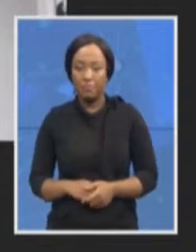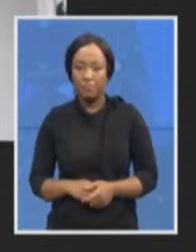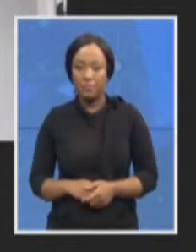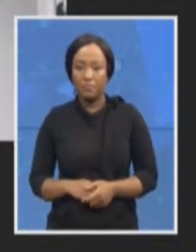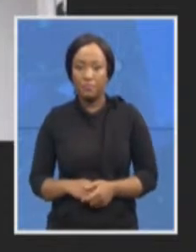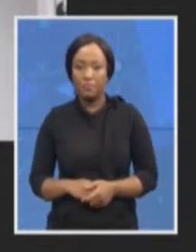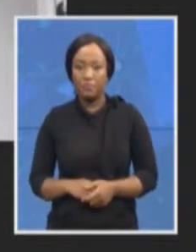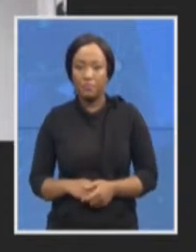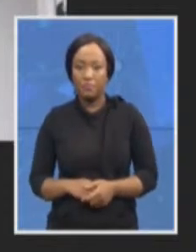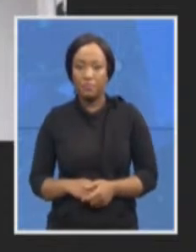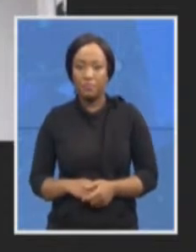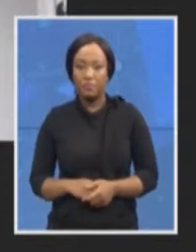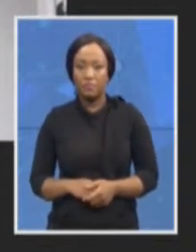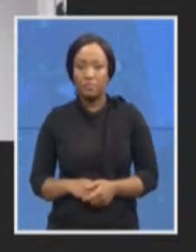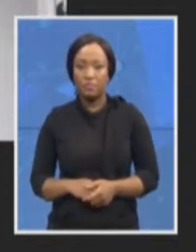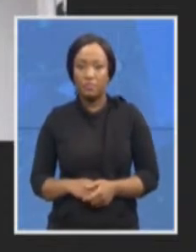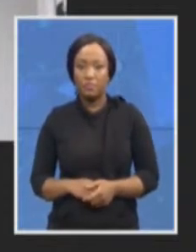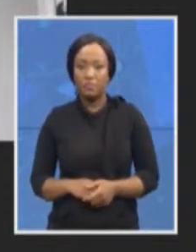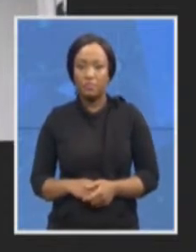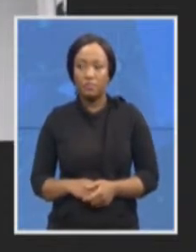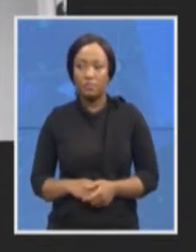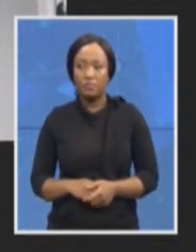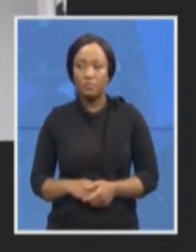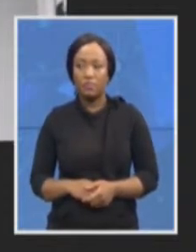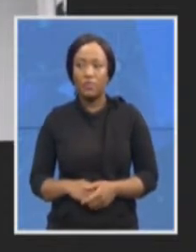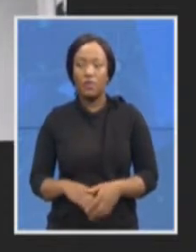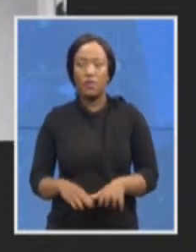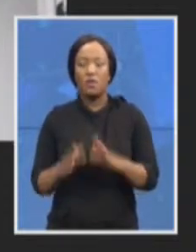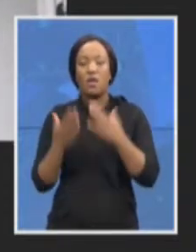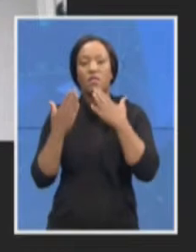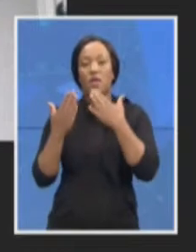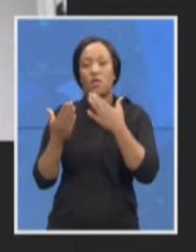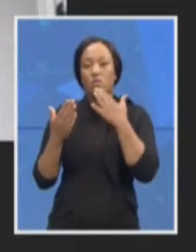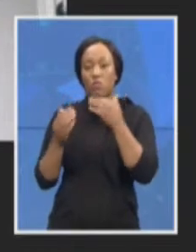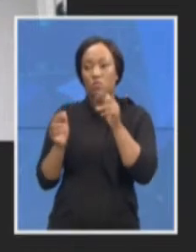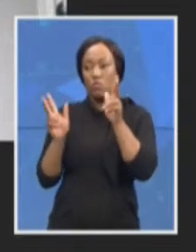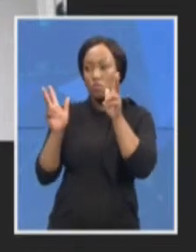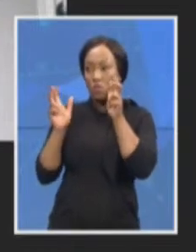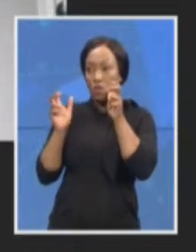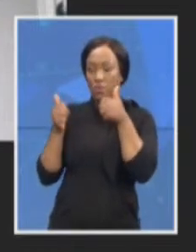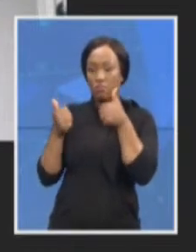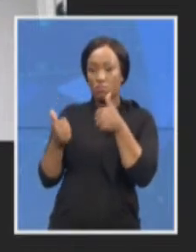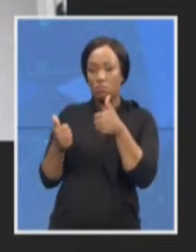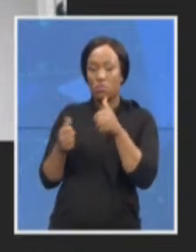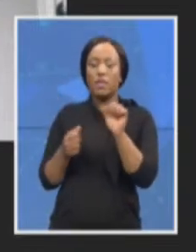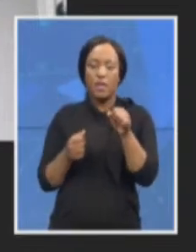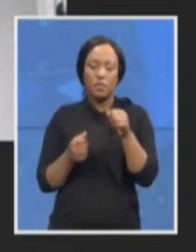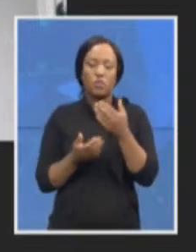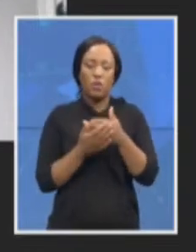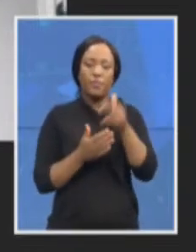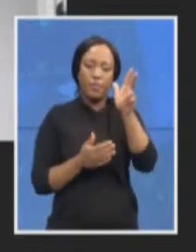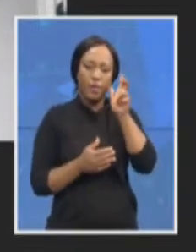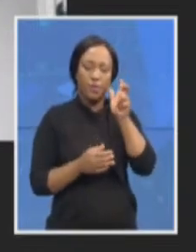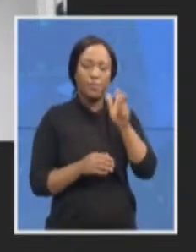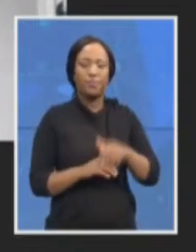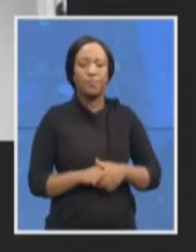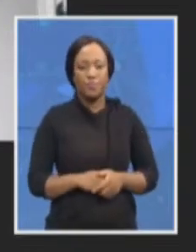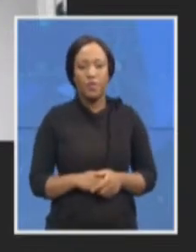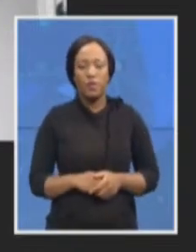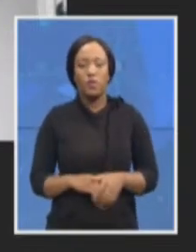thank you can you hear me yes we can great thank you so my first question